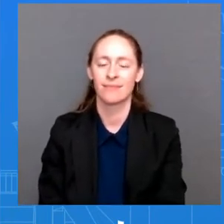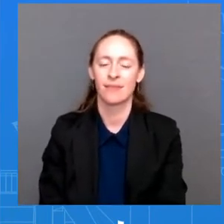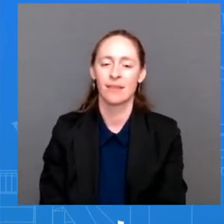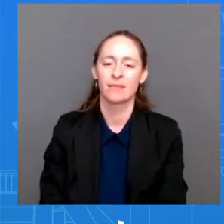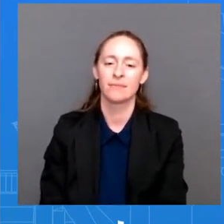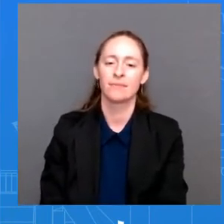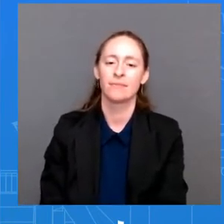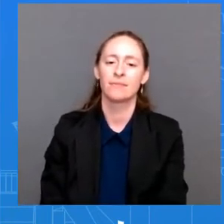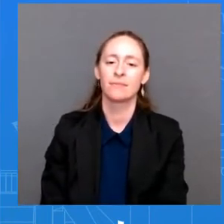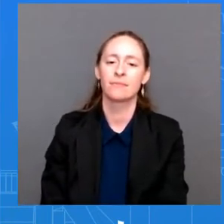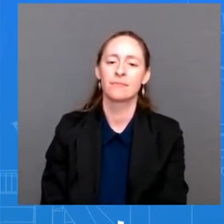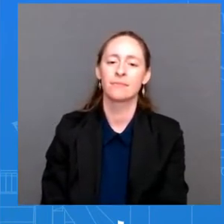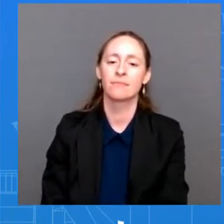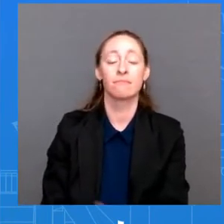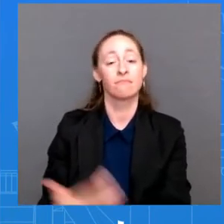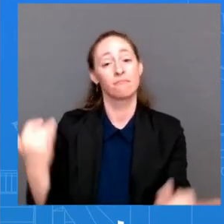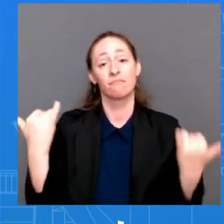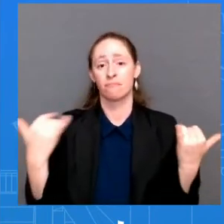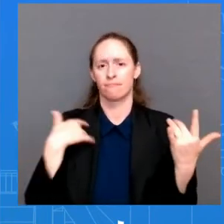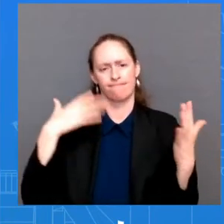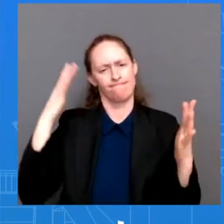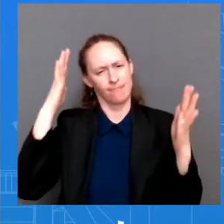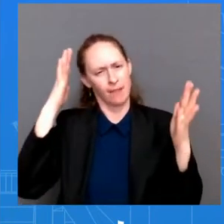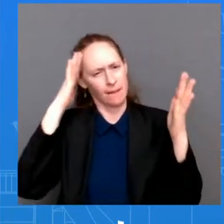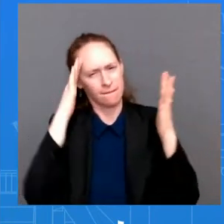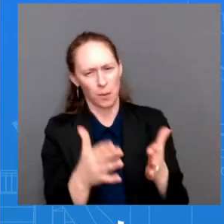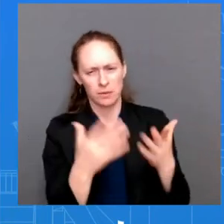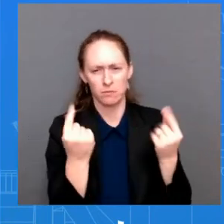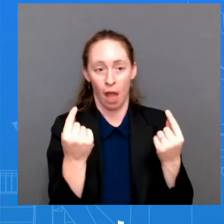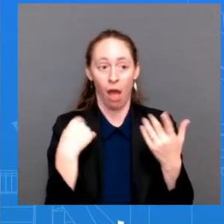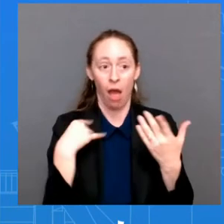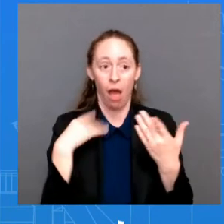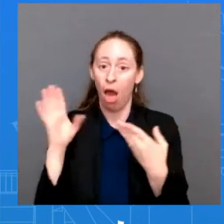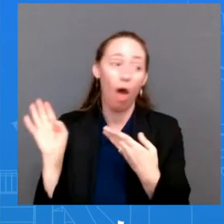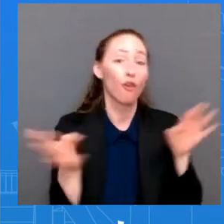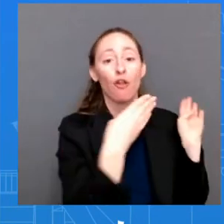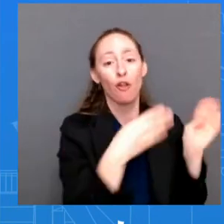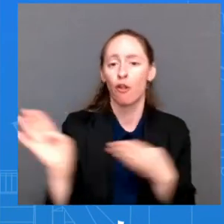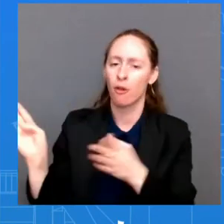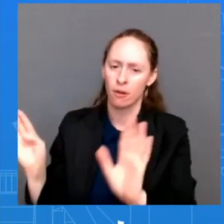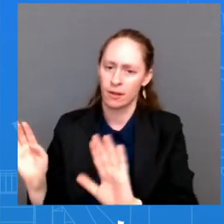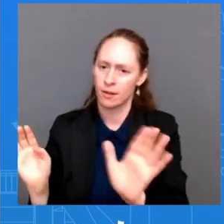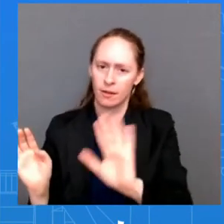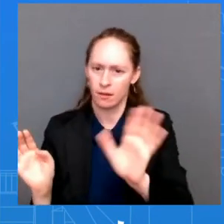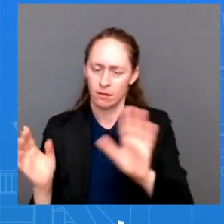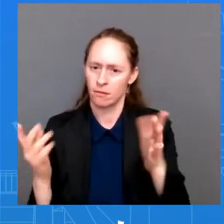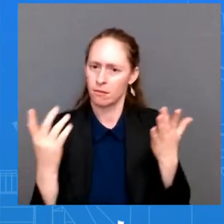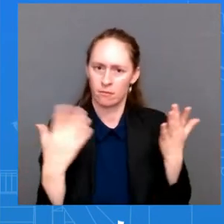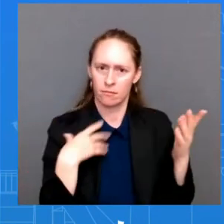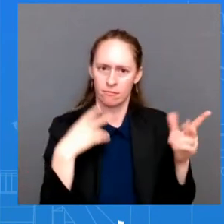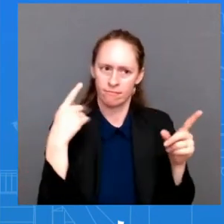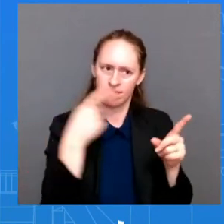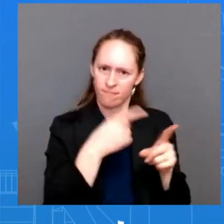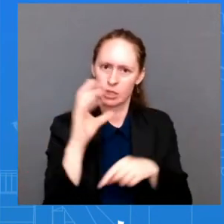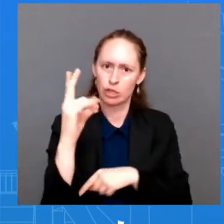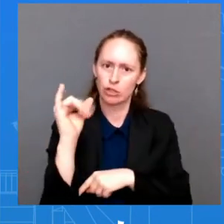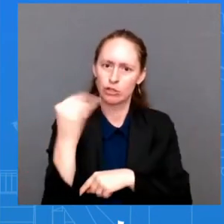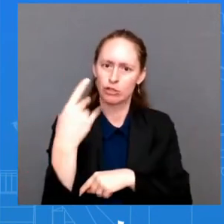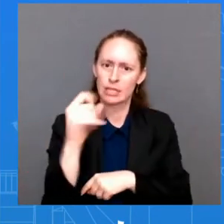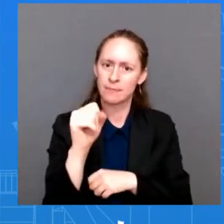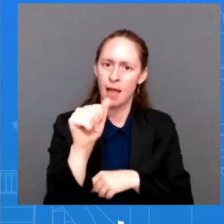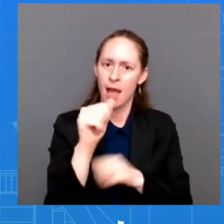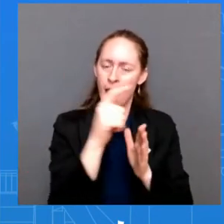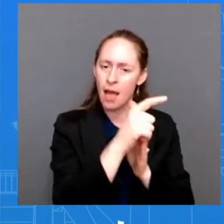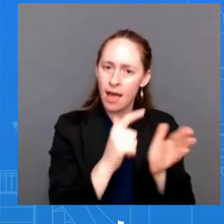is to not be distracted. You saw chips pass last week, which is going to be a huge investment in manufacturing and